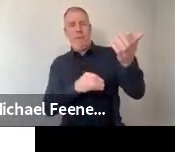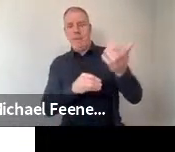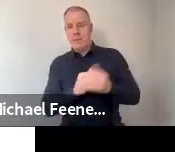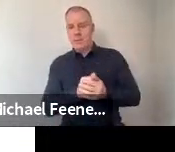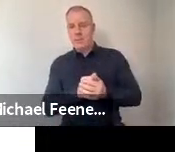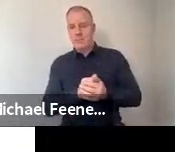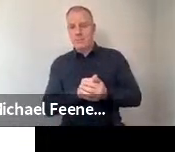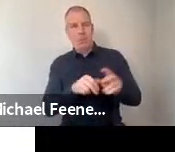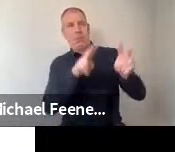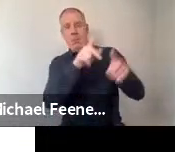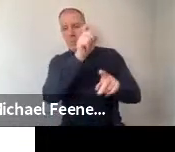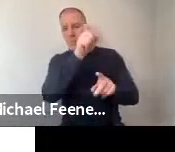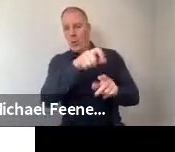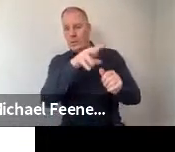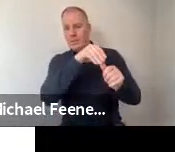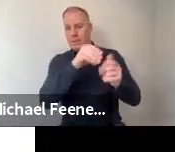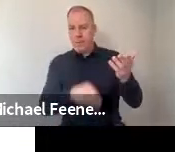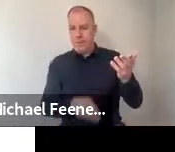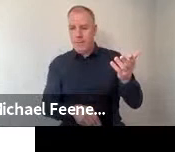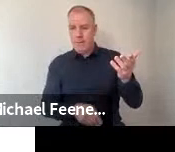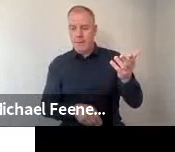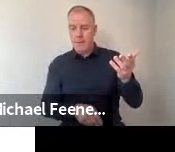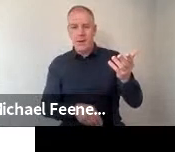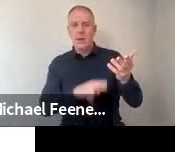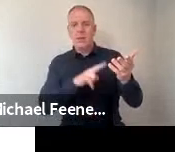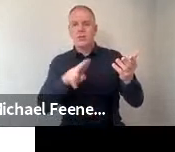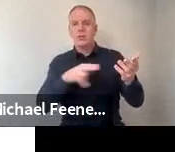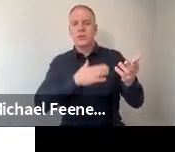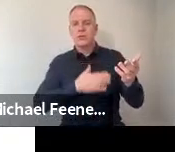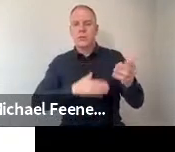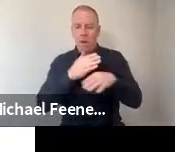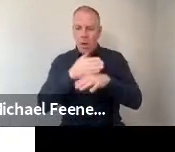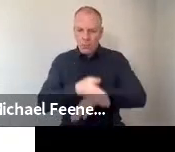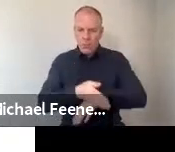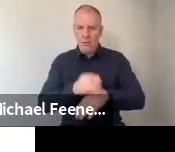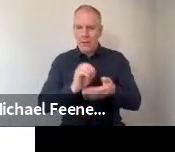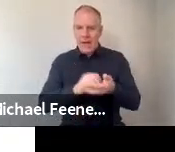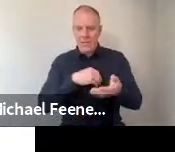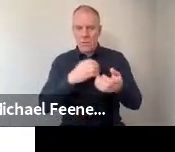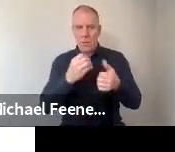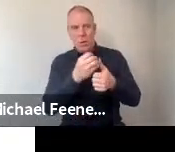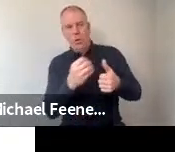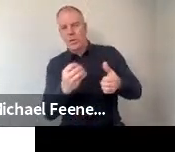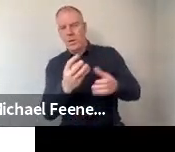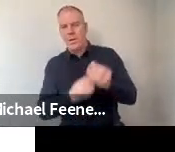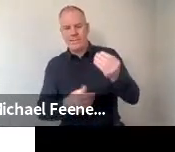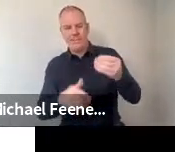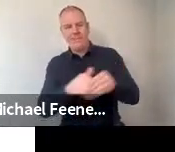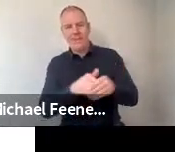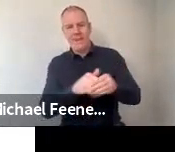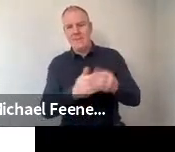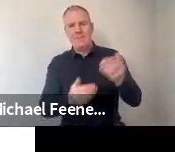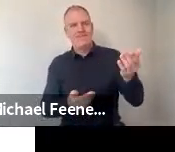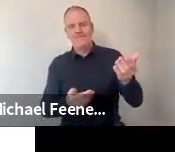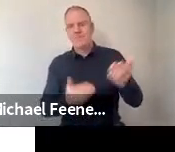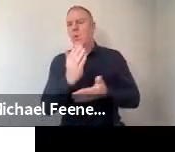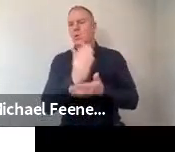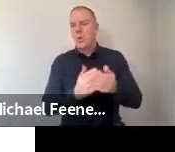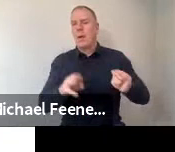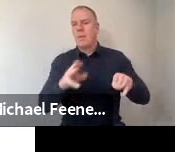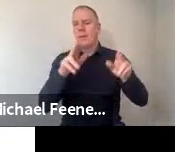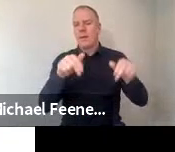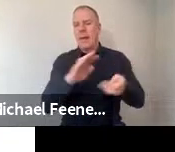person, that it's not just a matter of hard work, that there's something distinctive, that only certain people